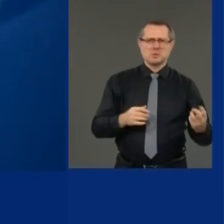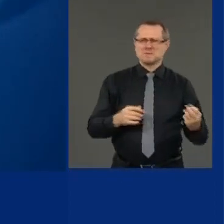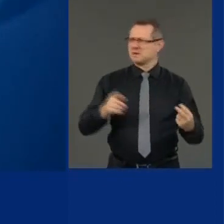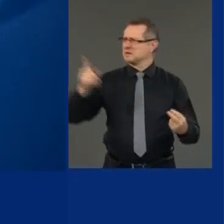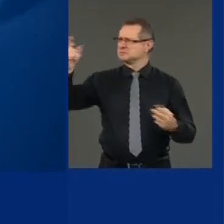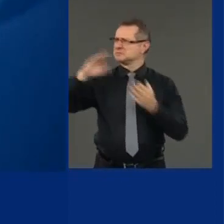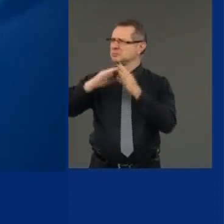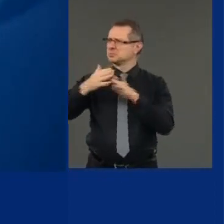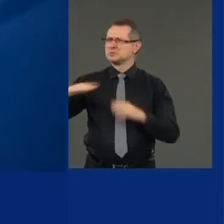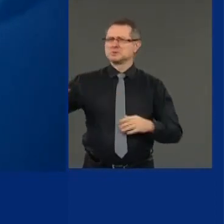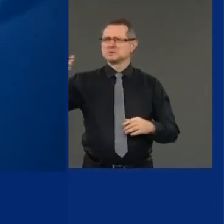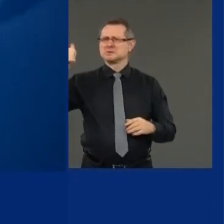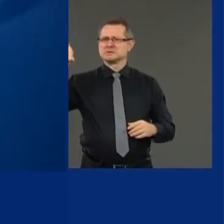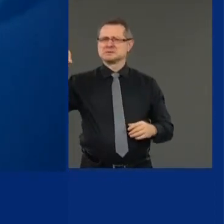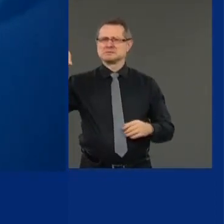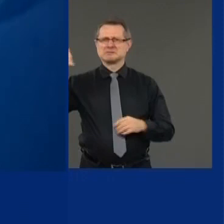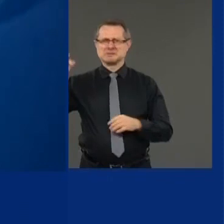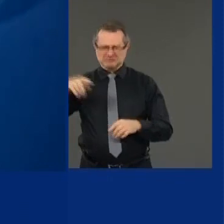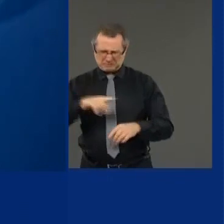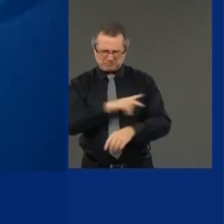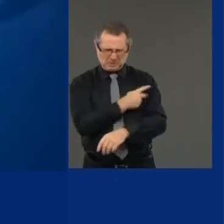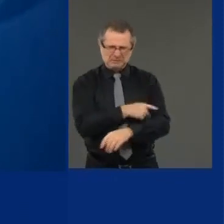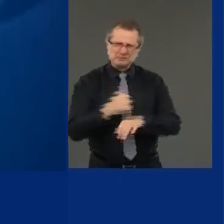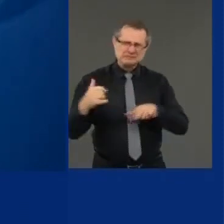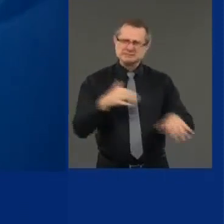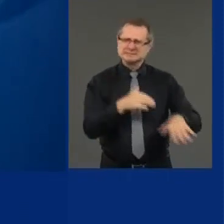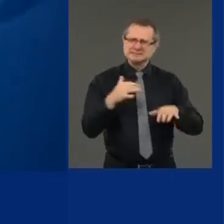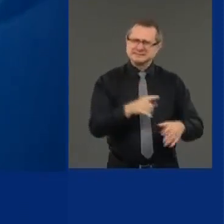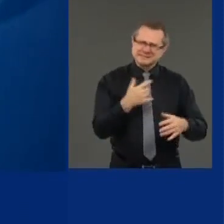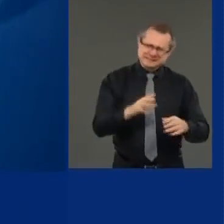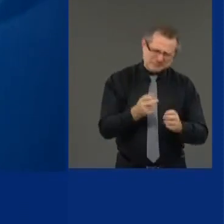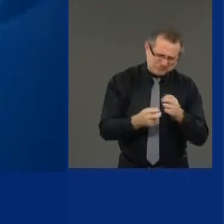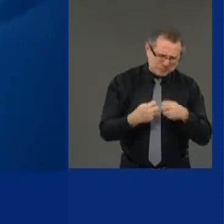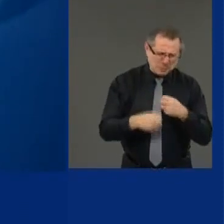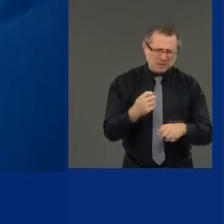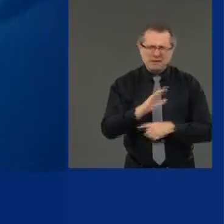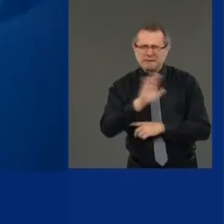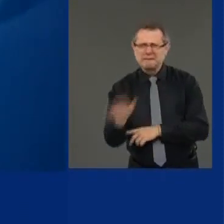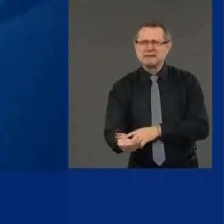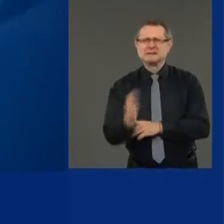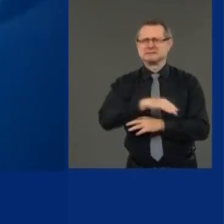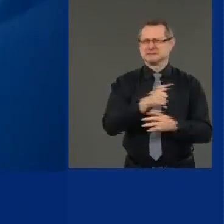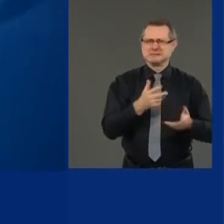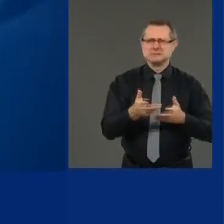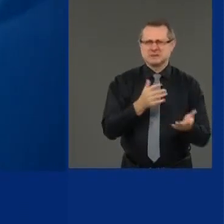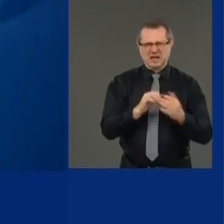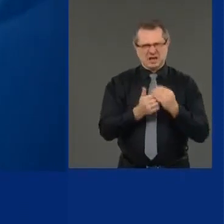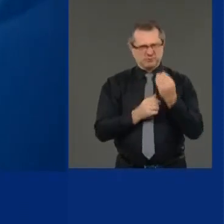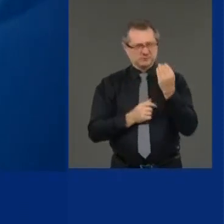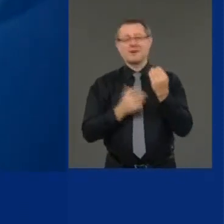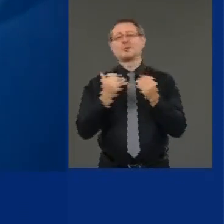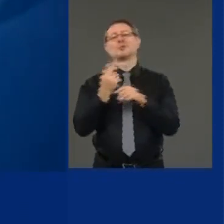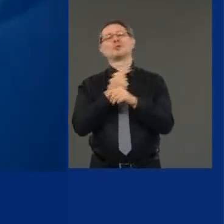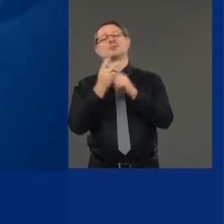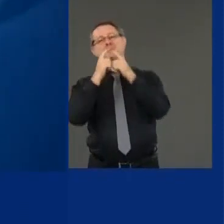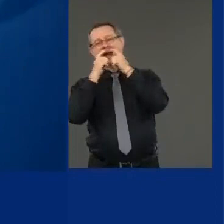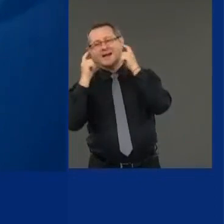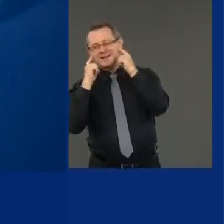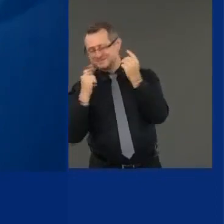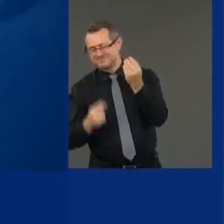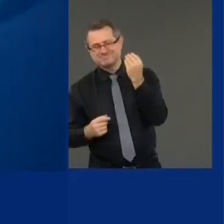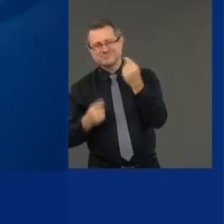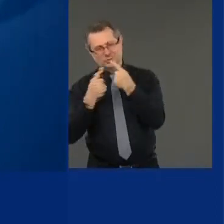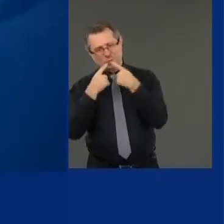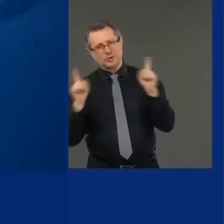day long. How can that be? Because these work. These work. That's